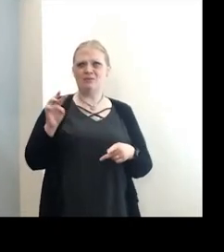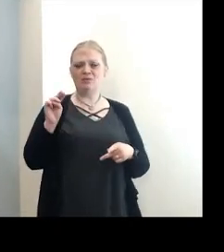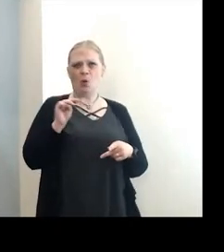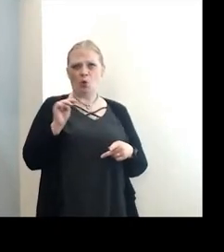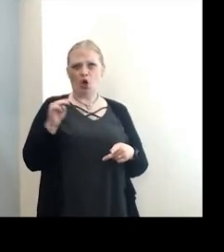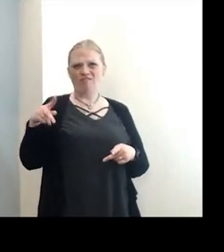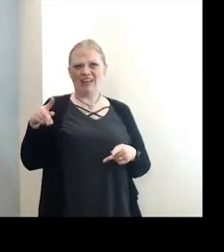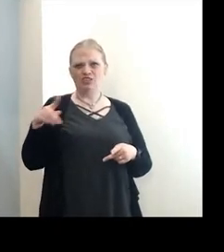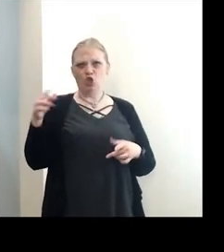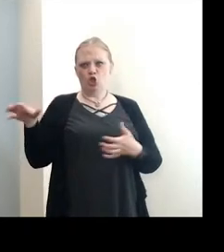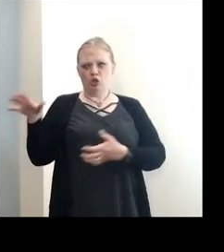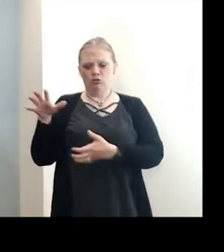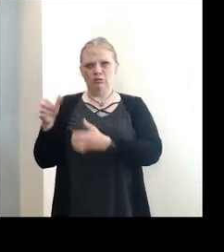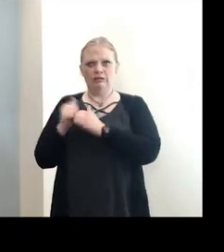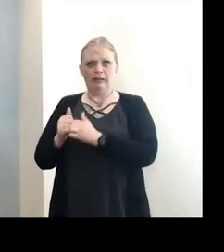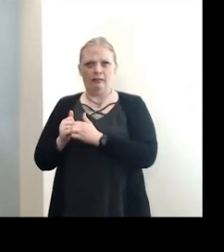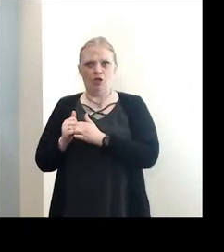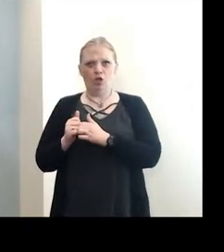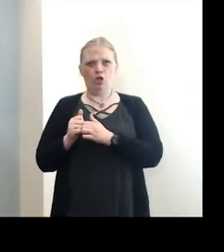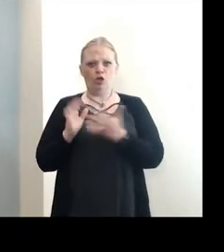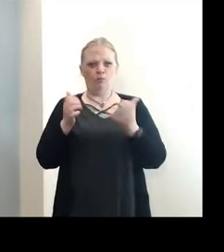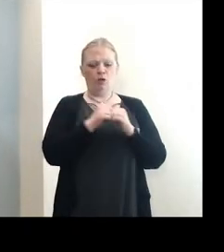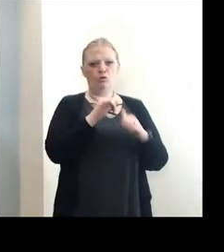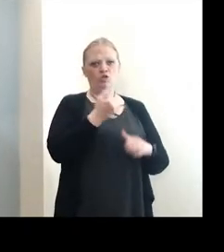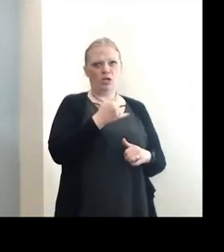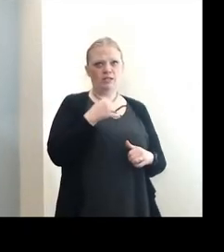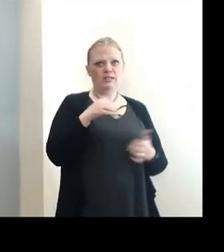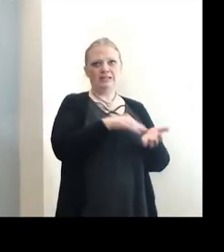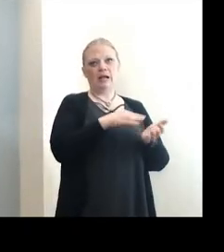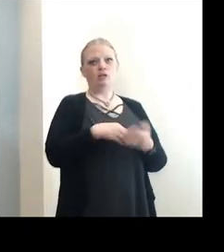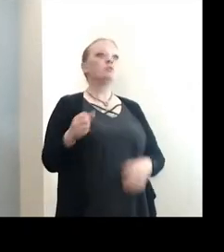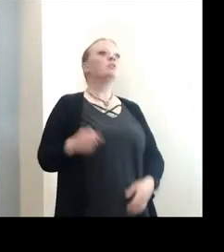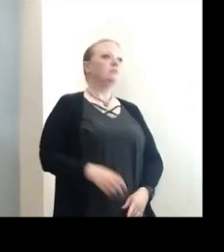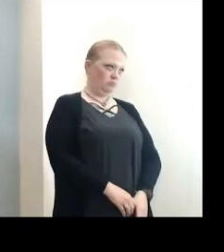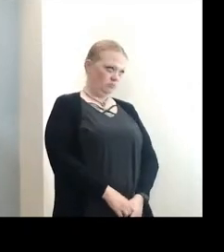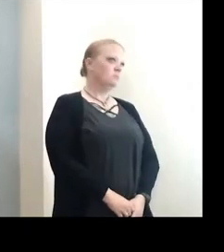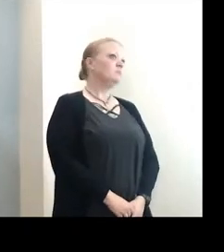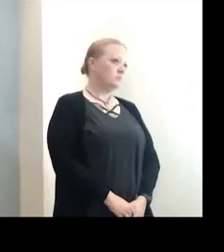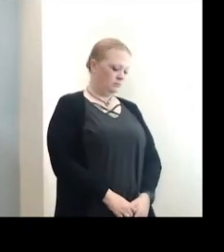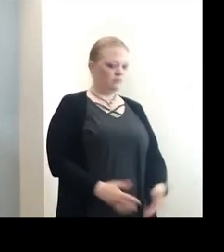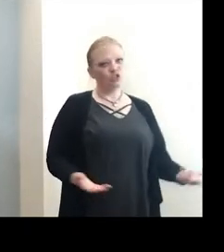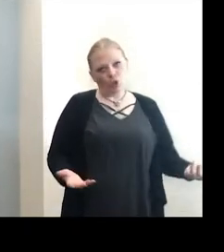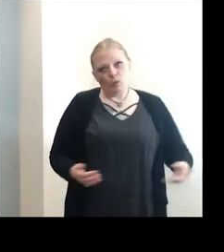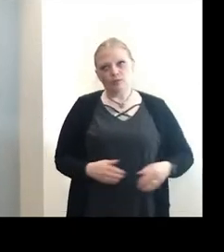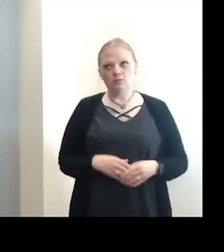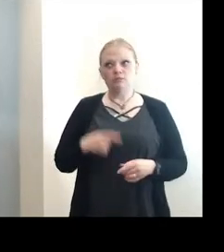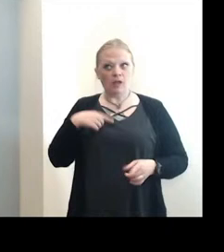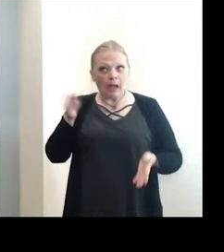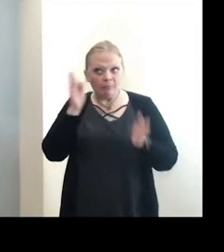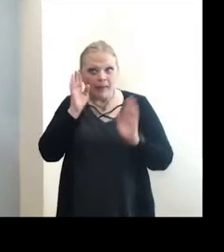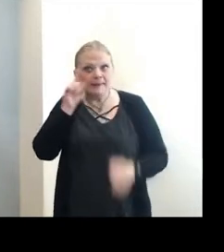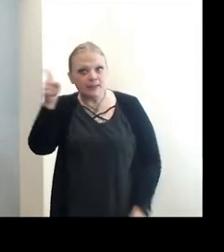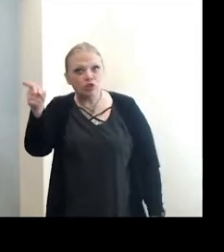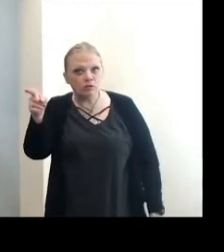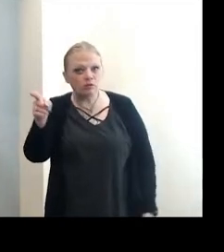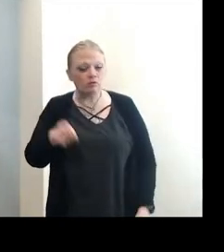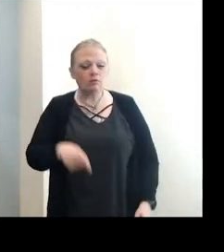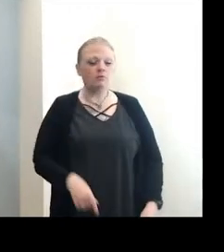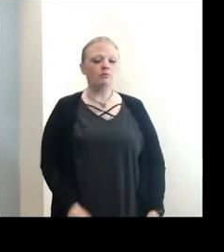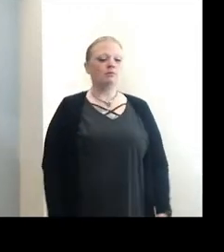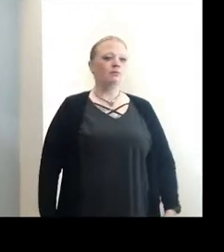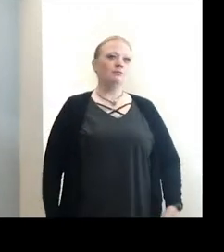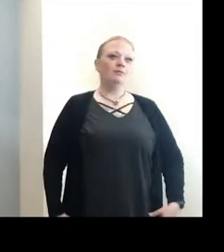and Pfizer combined than Johnson & Johnson. Dr. Burstein is giving me the head bob like this. See, I do pay attention to meetings, but